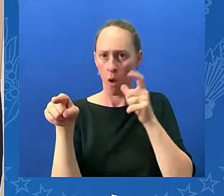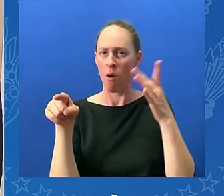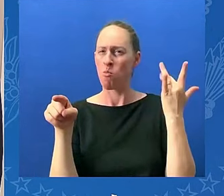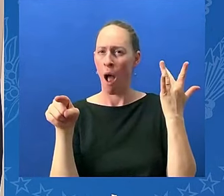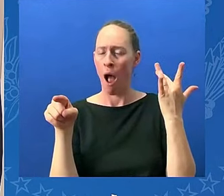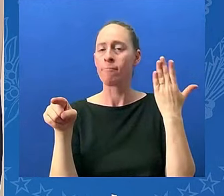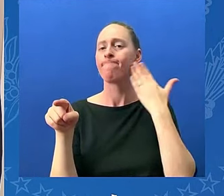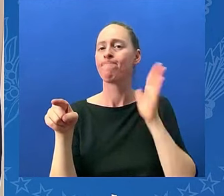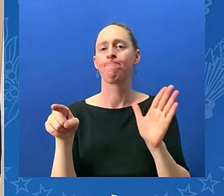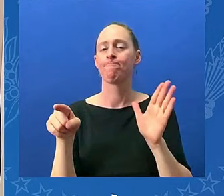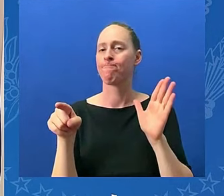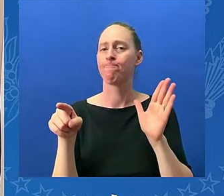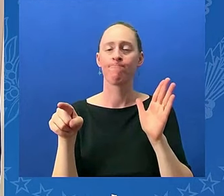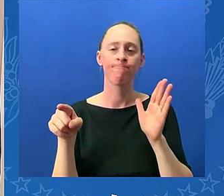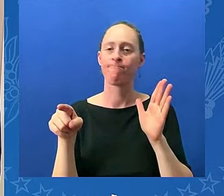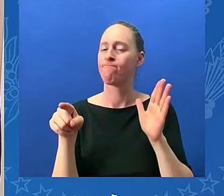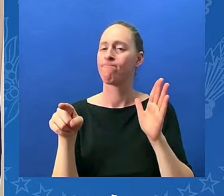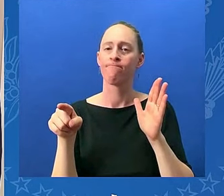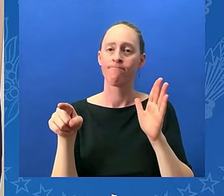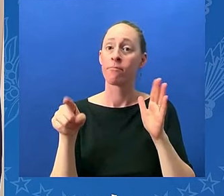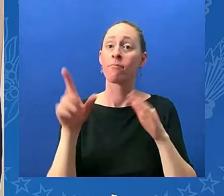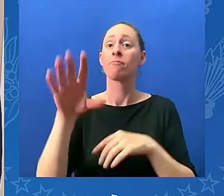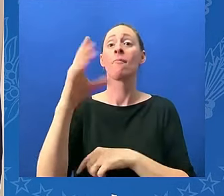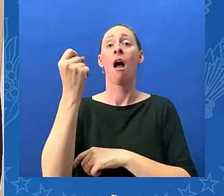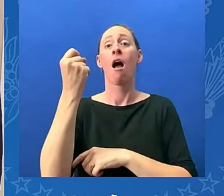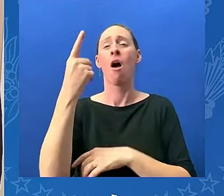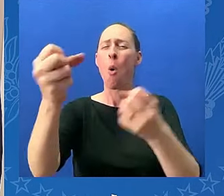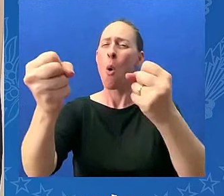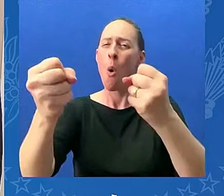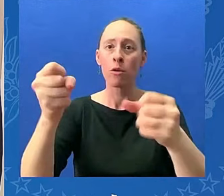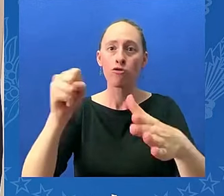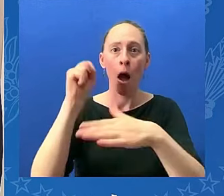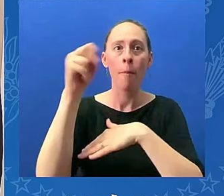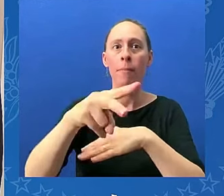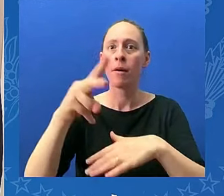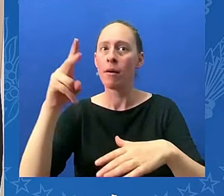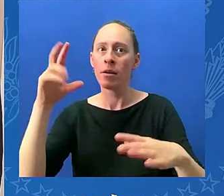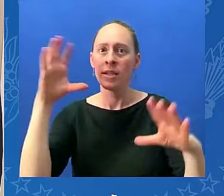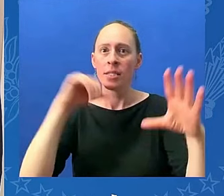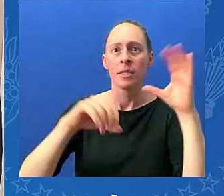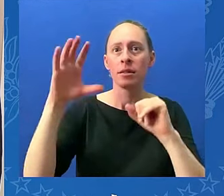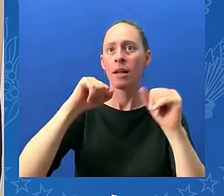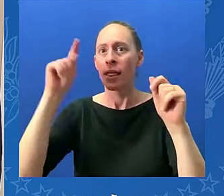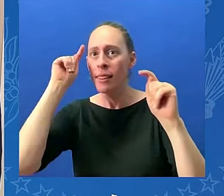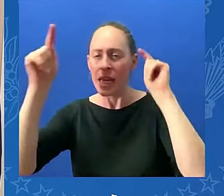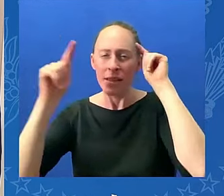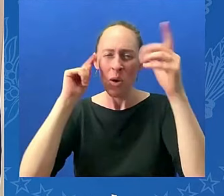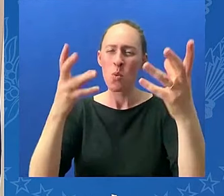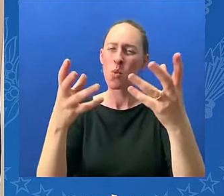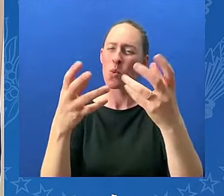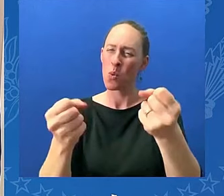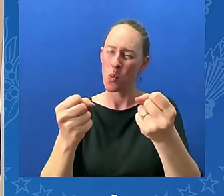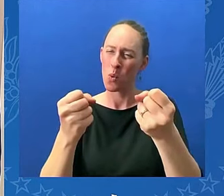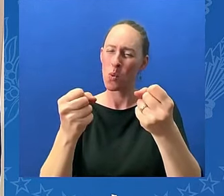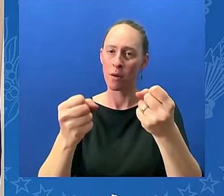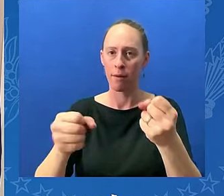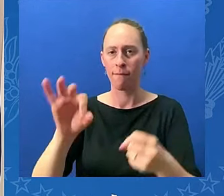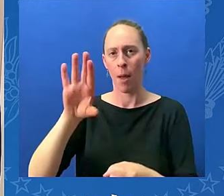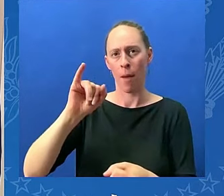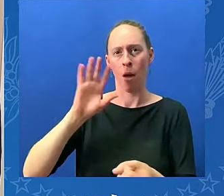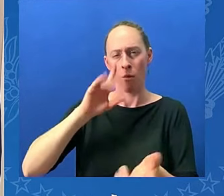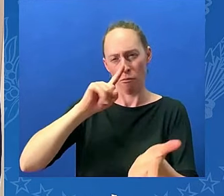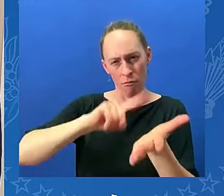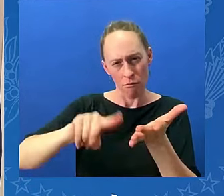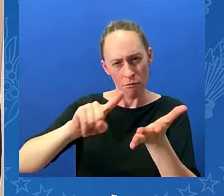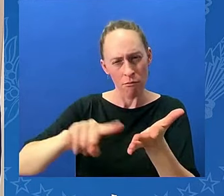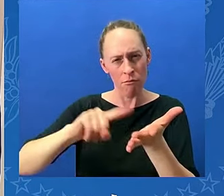about his motives or his affiliations let the fbi do their job and their partner agencies do their job i'm instructed that